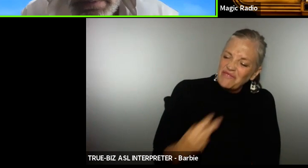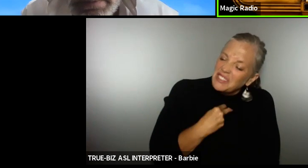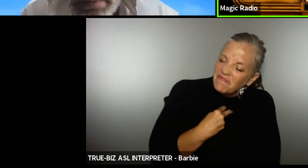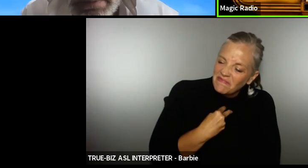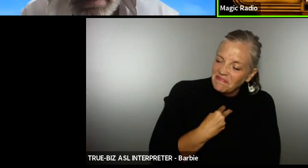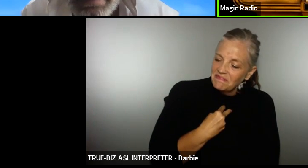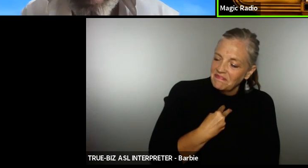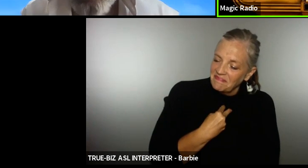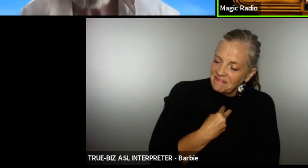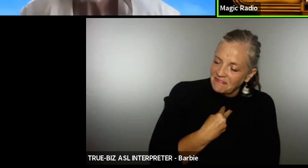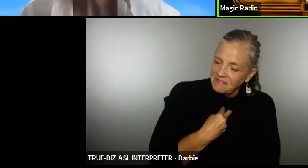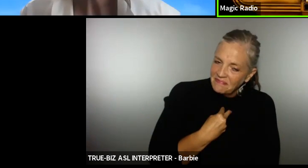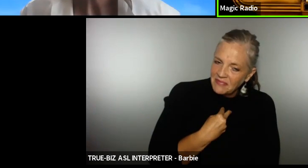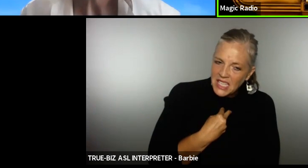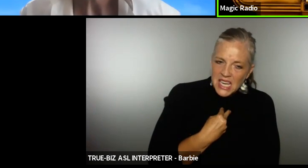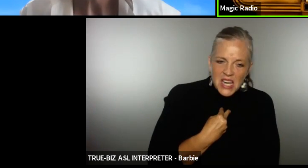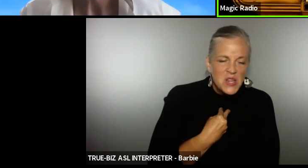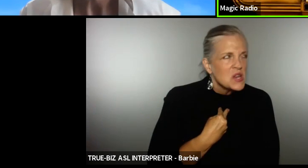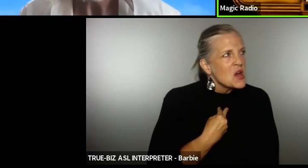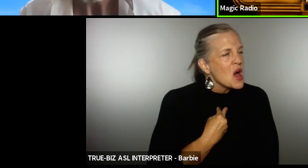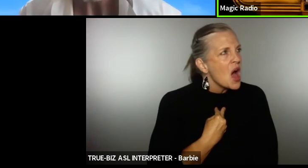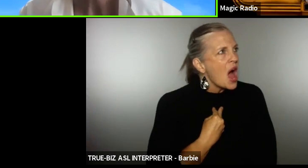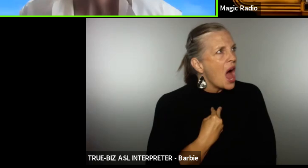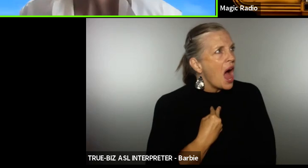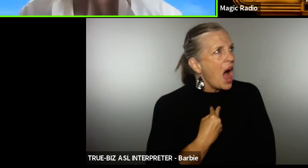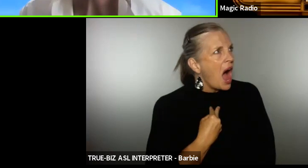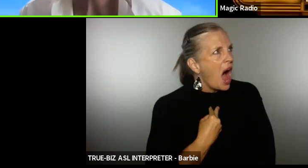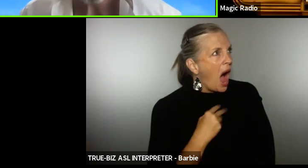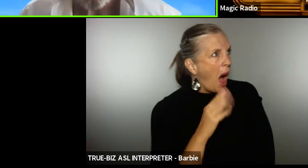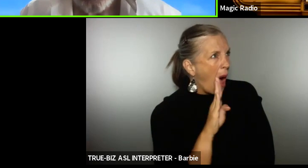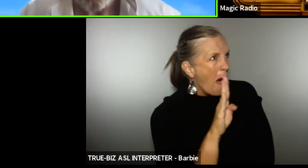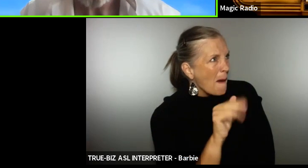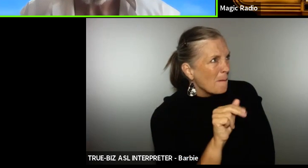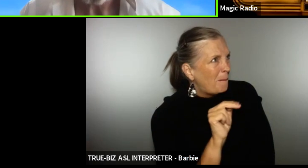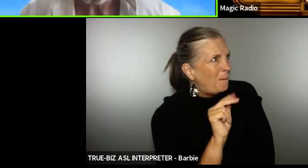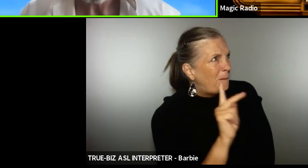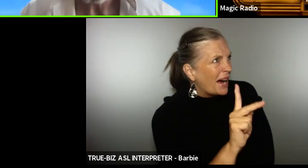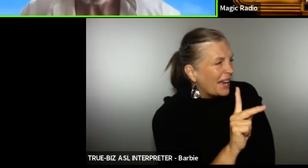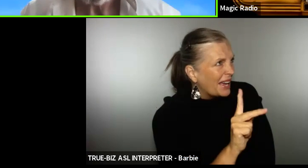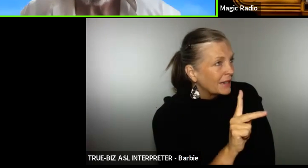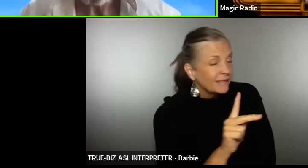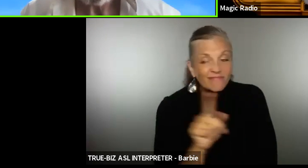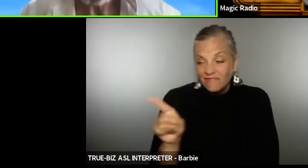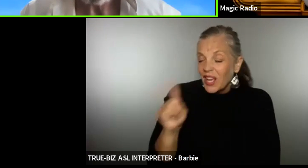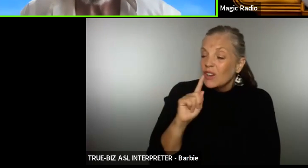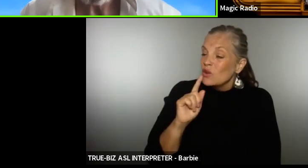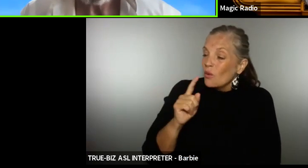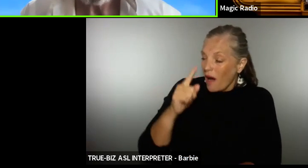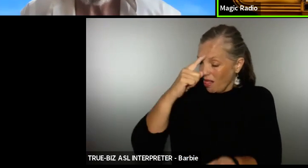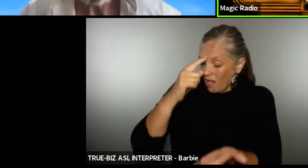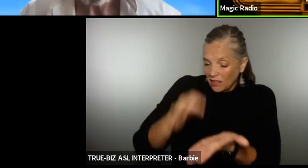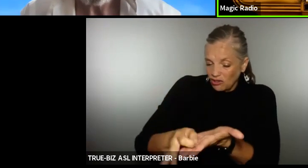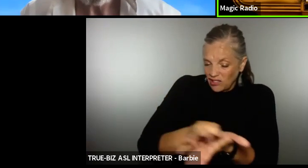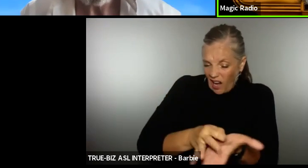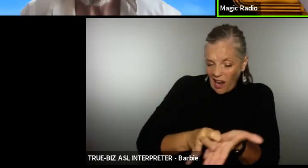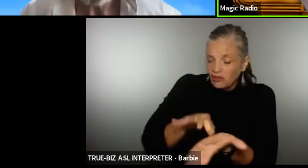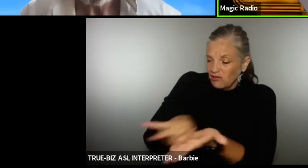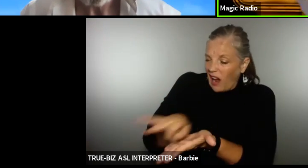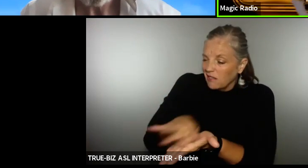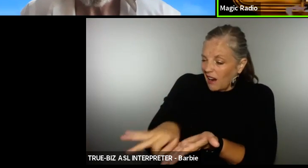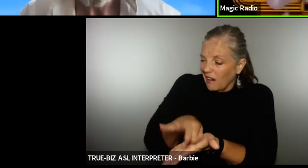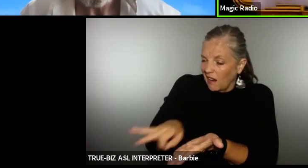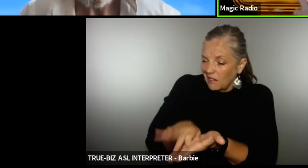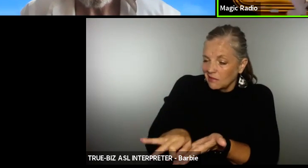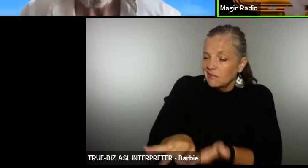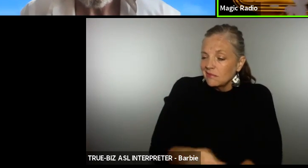a bank counting change they're going to place